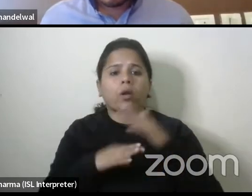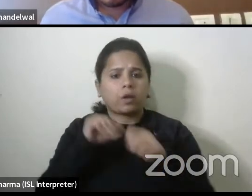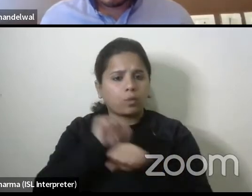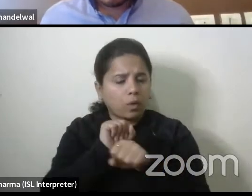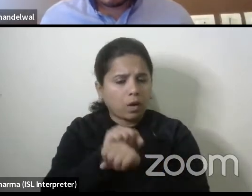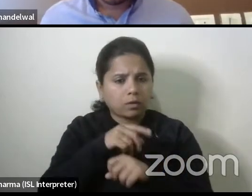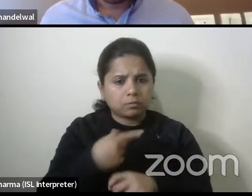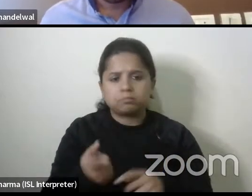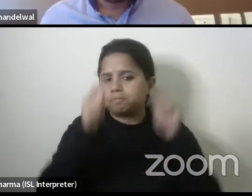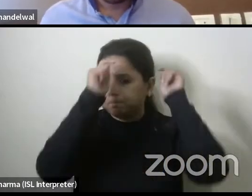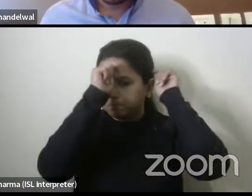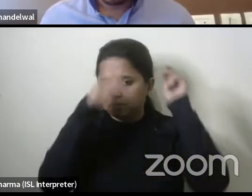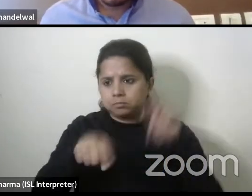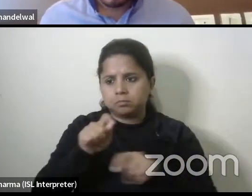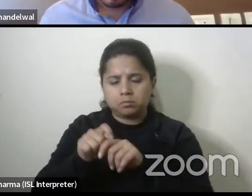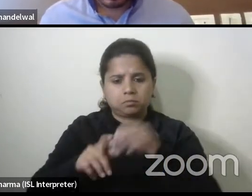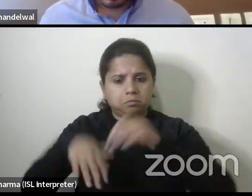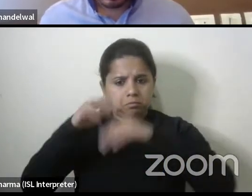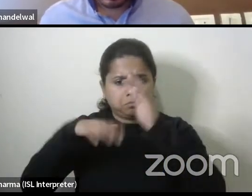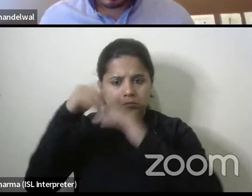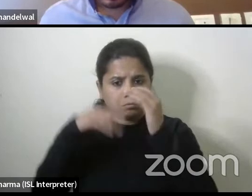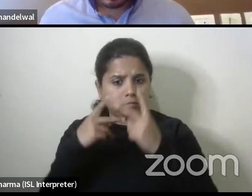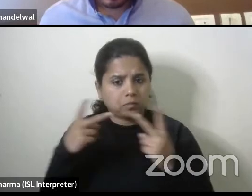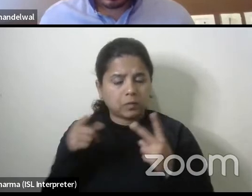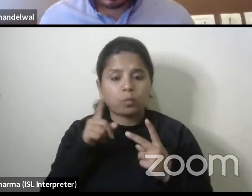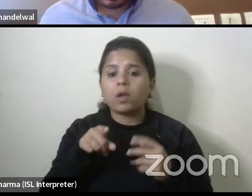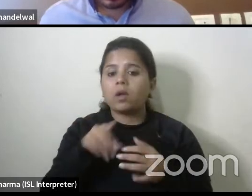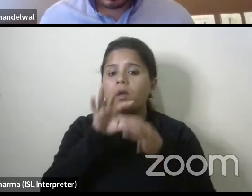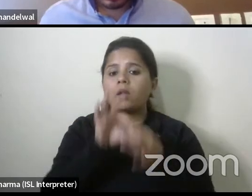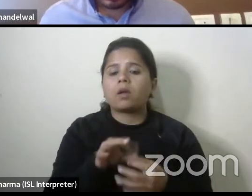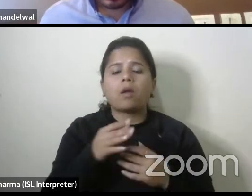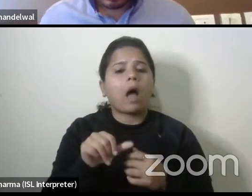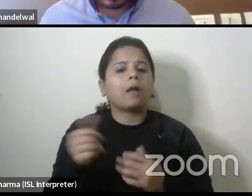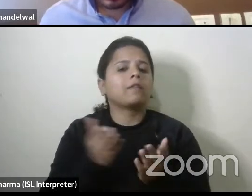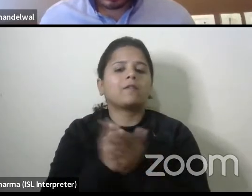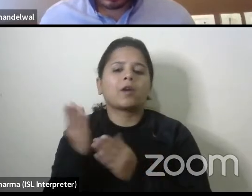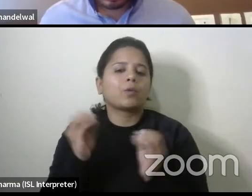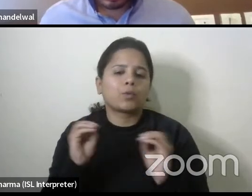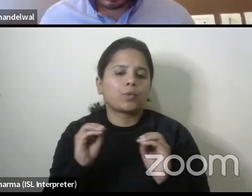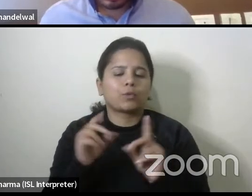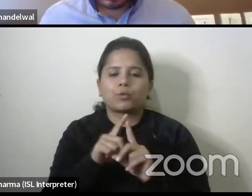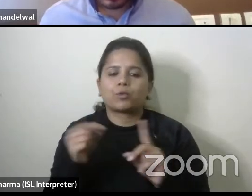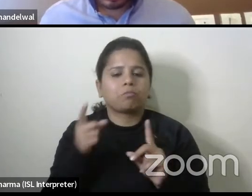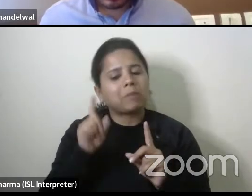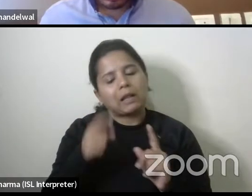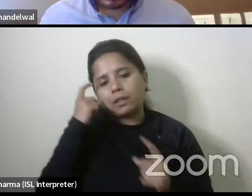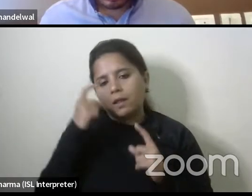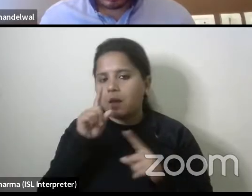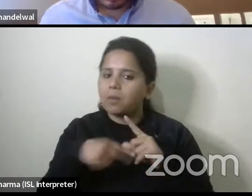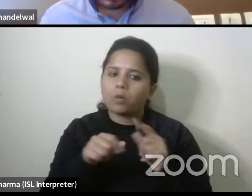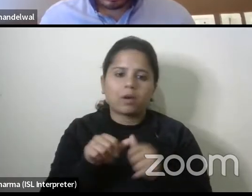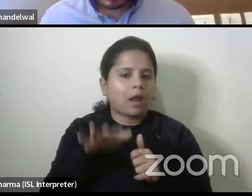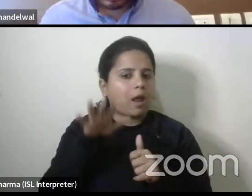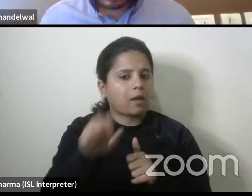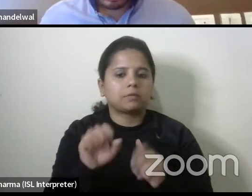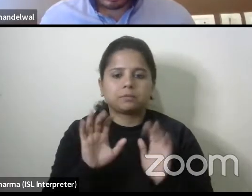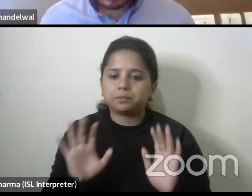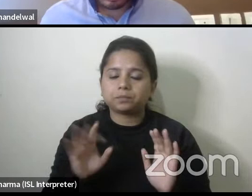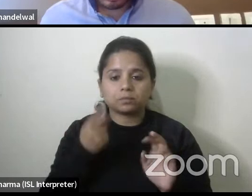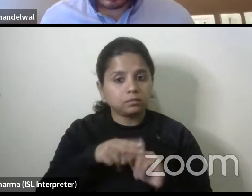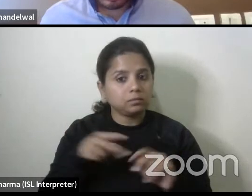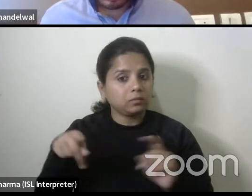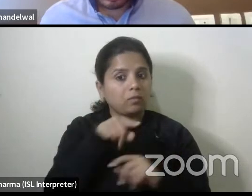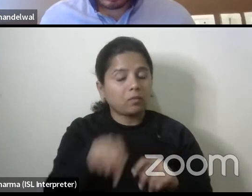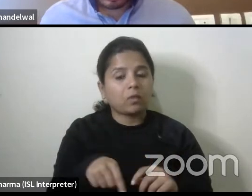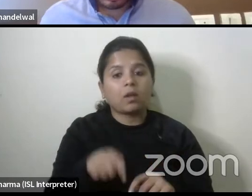in this case there was no uh you know there was no other way to do it but if you want to if it if it goes into a